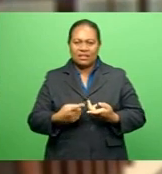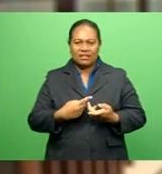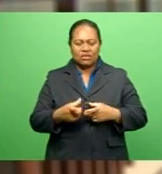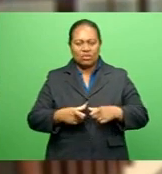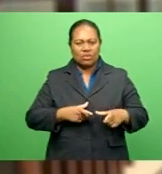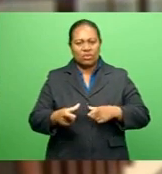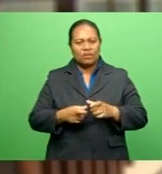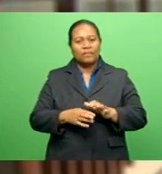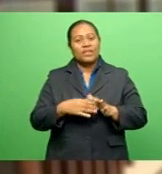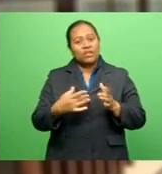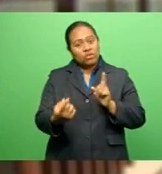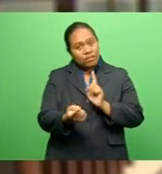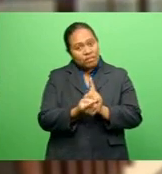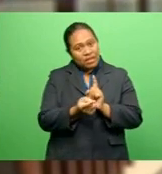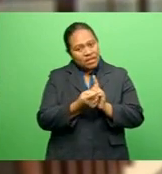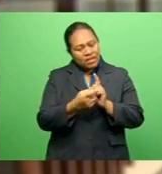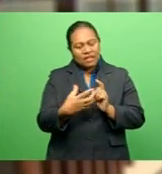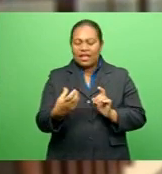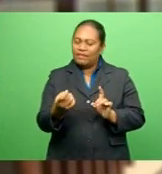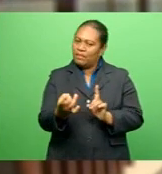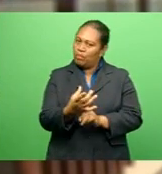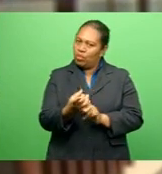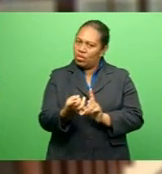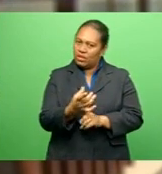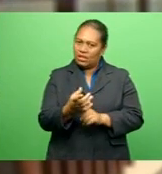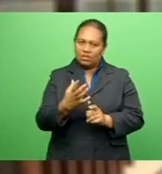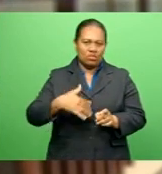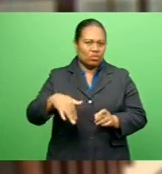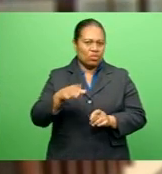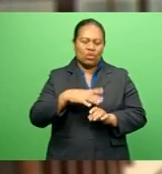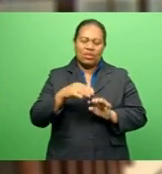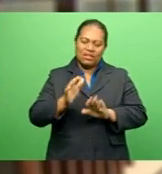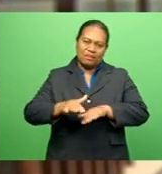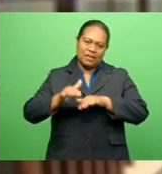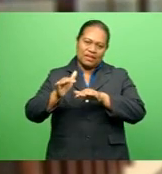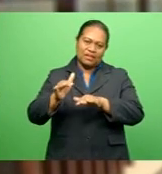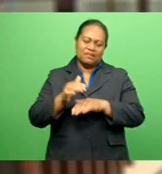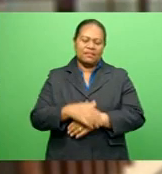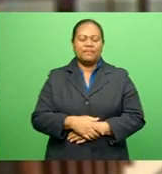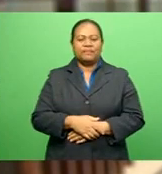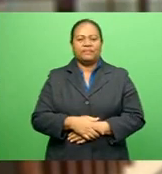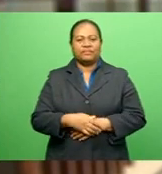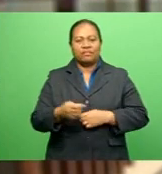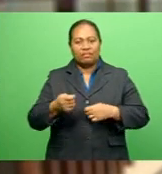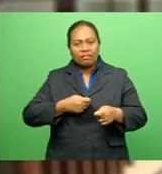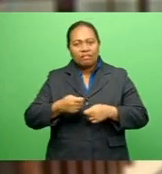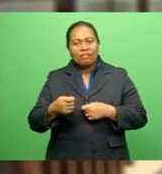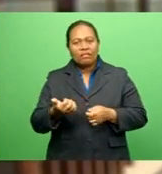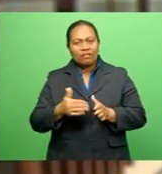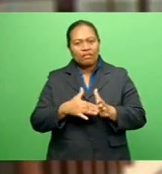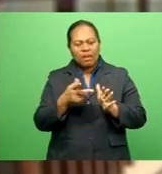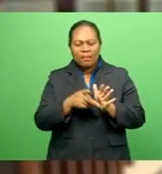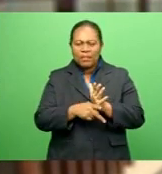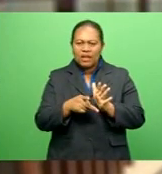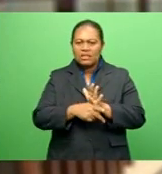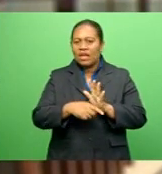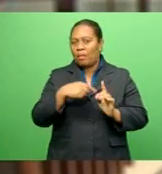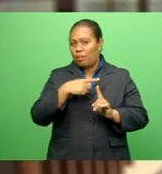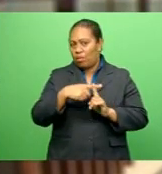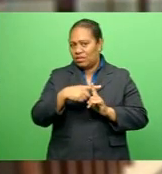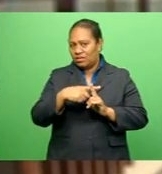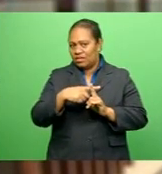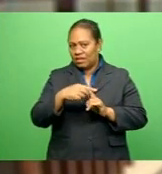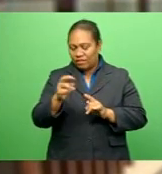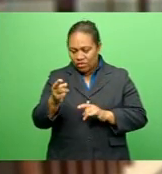policy meeting remains the key event every market participant eagerly awaits Markets are already pricing with a positive outlook